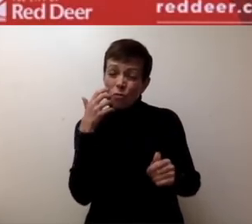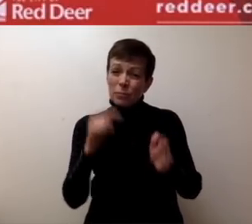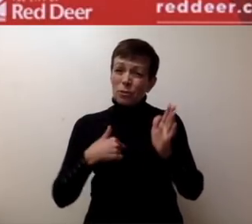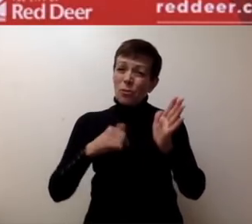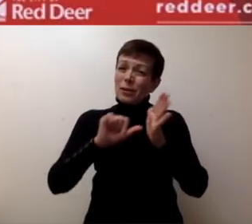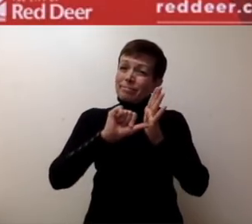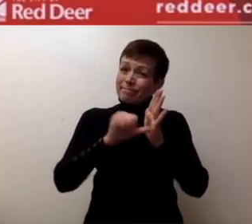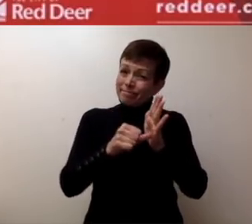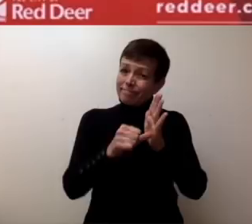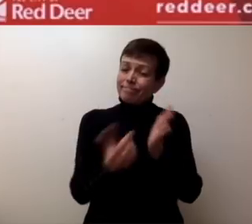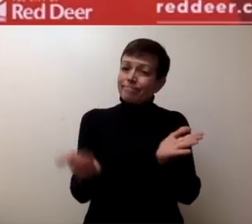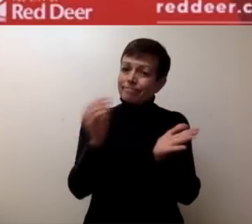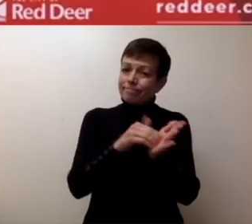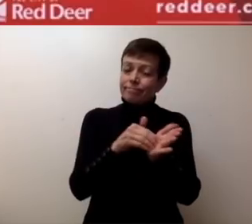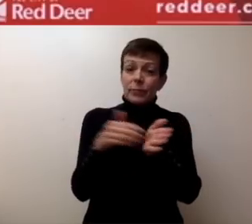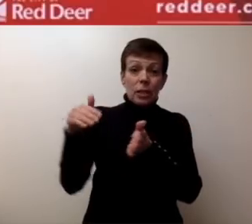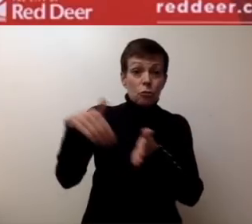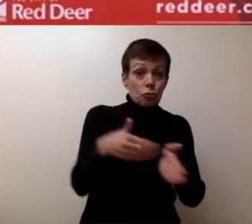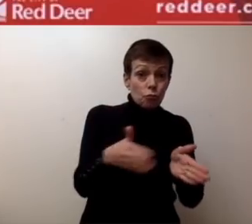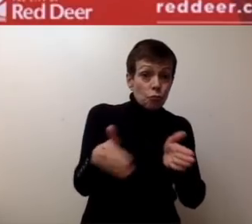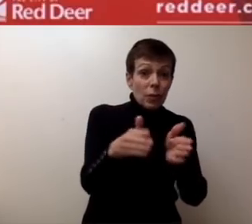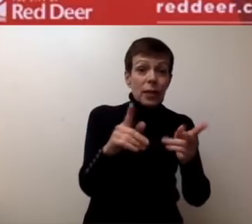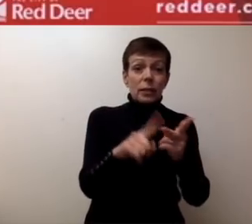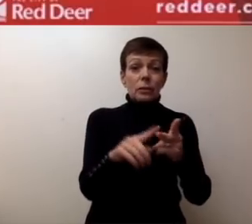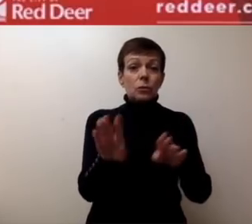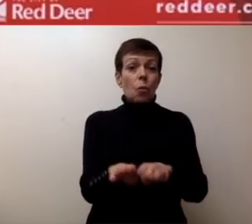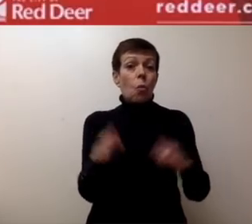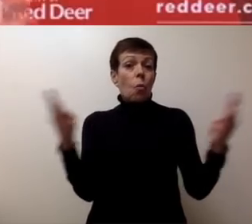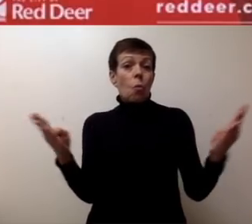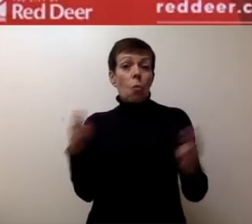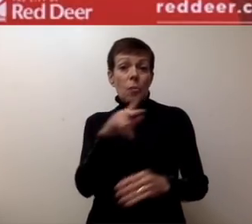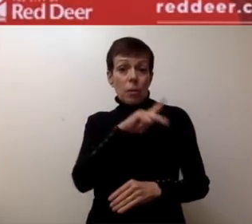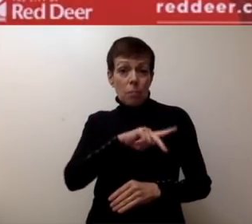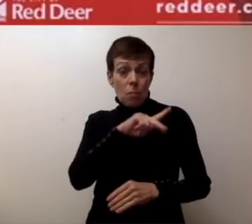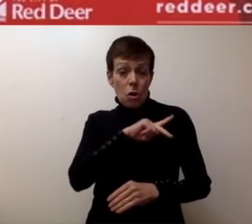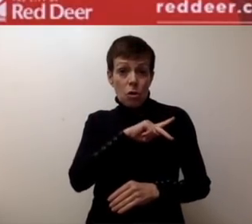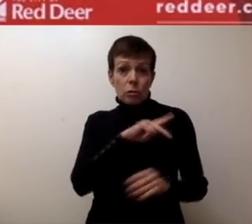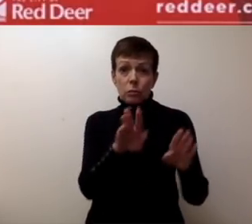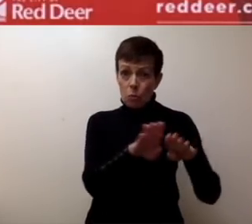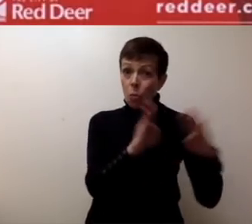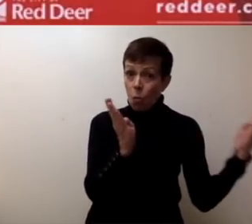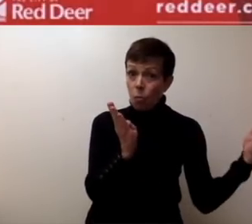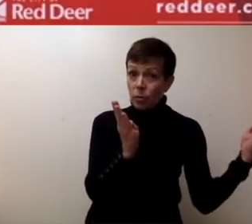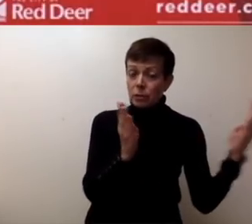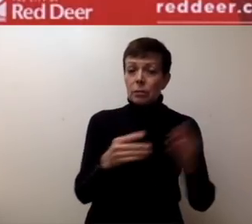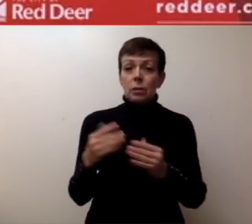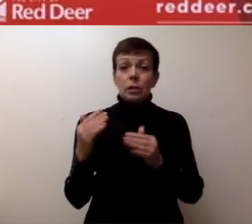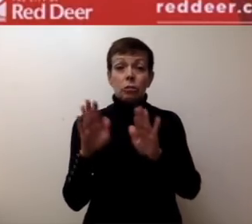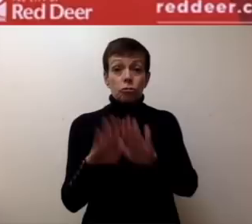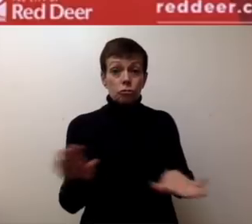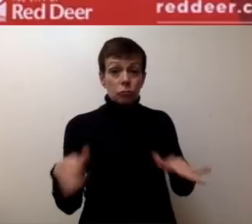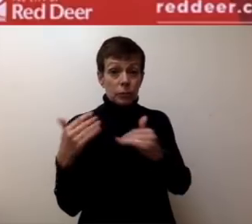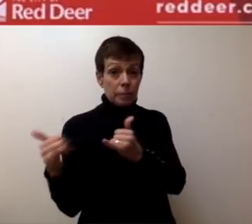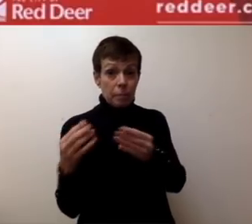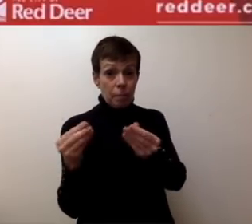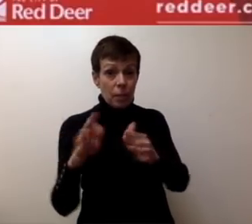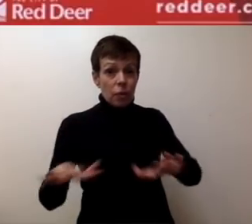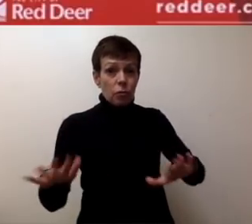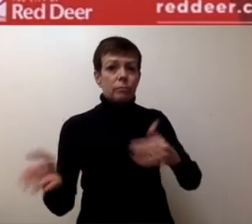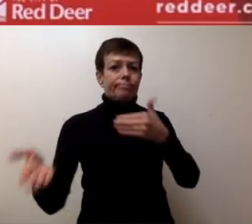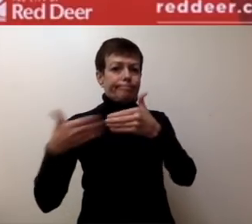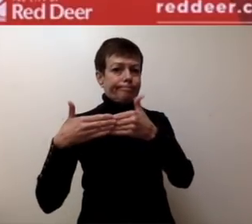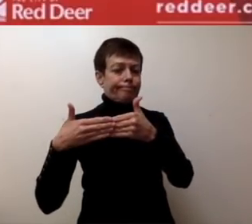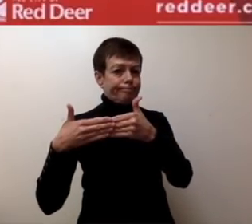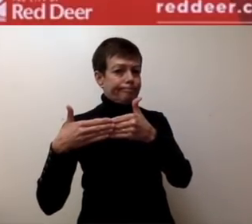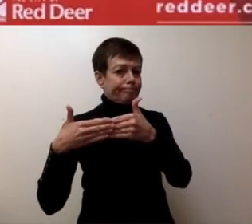our beloved trails, pathways, and open spaces, with the exception of playgrounds, continue to remain open. But in